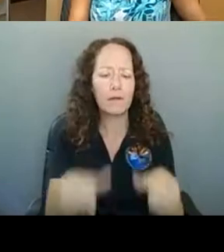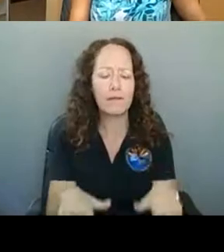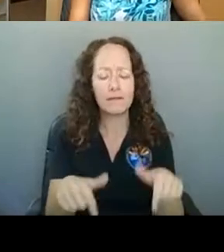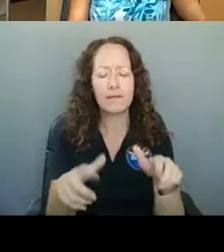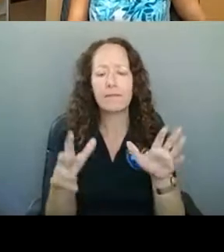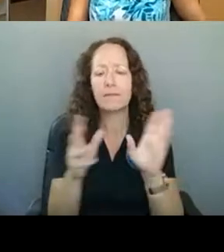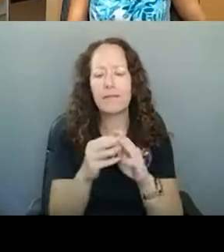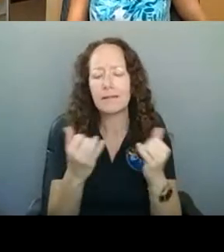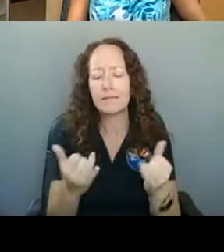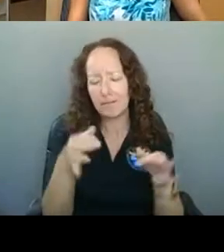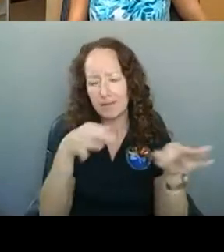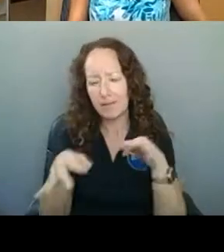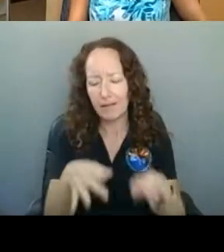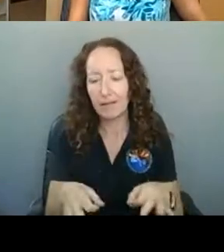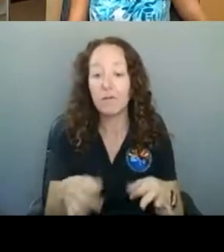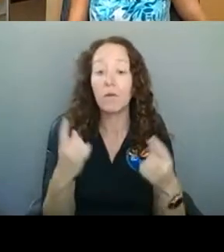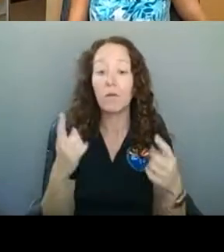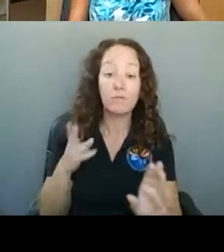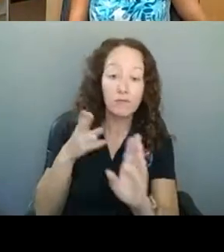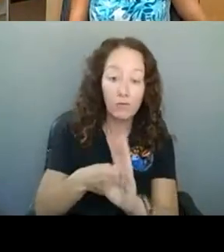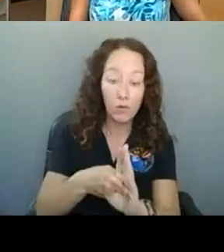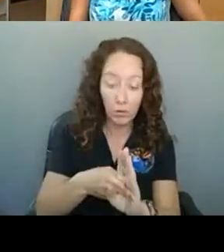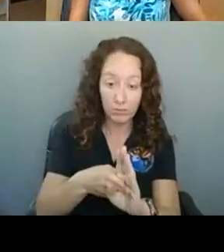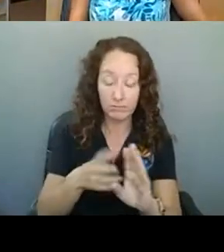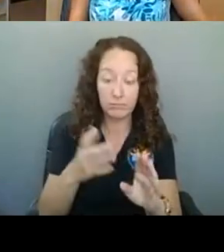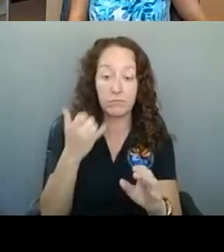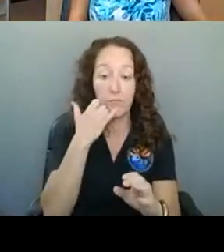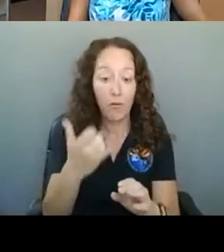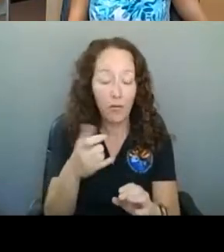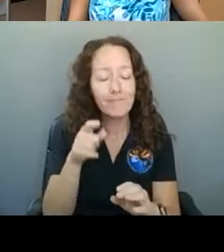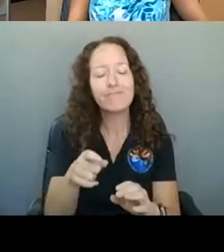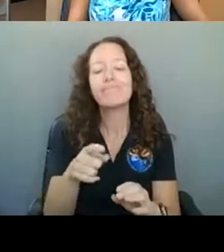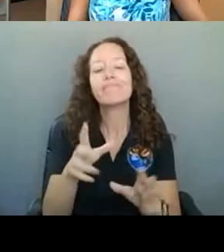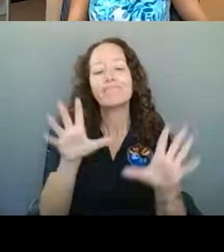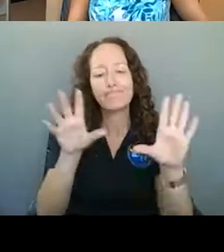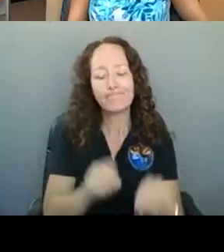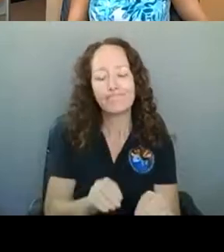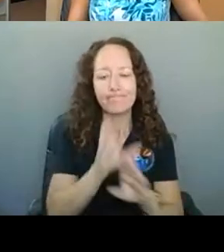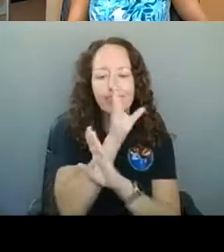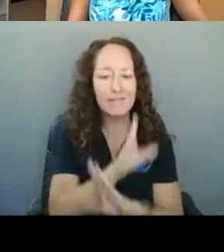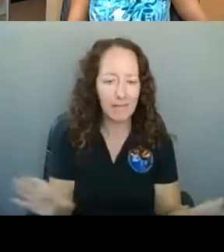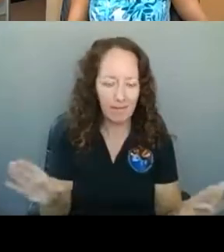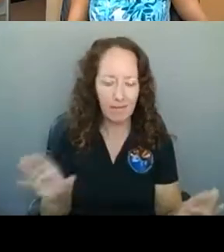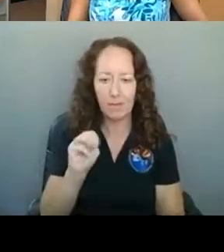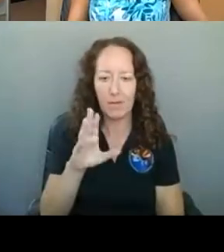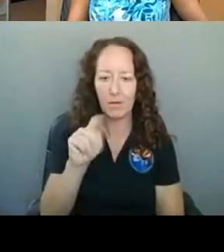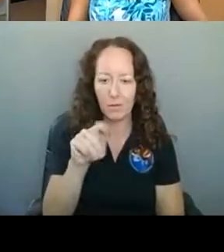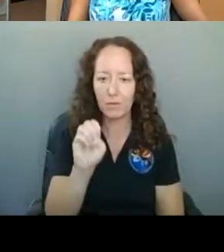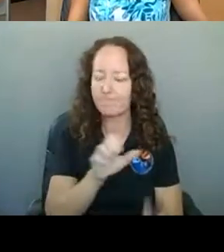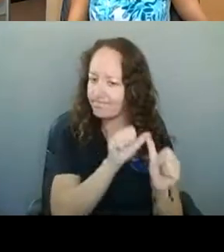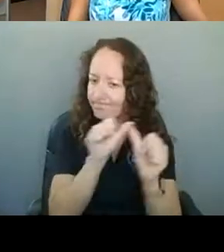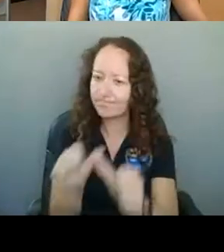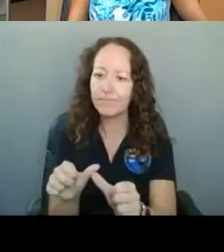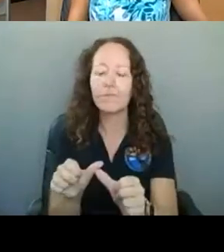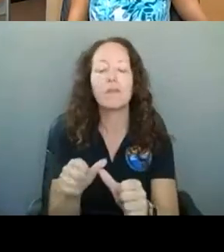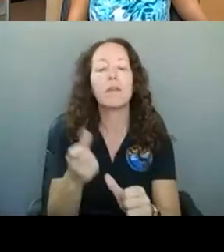upon entry and I will keep you muted throughout the duration of the call. Only speakers or panelists will be unmuted when I announce them to